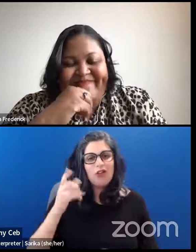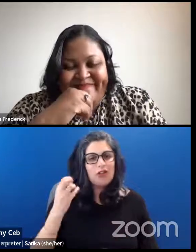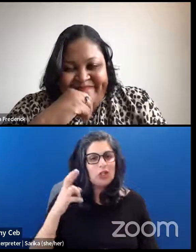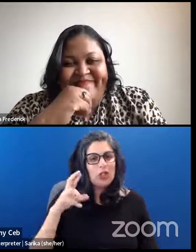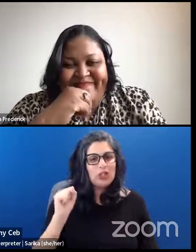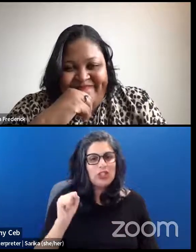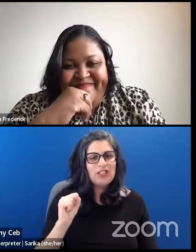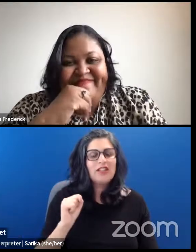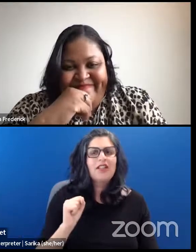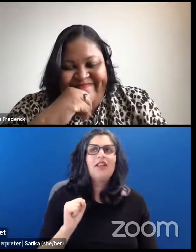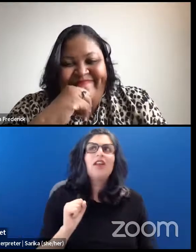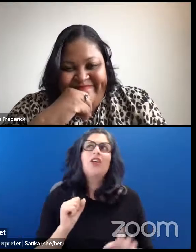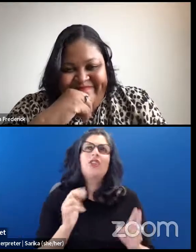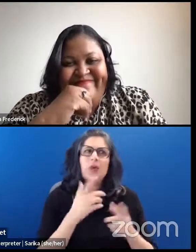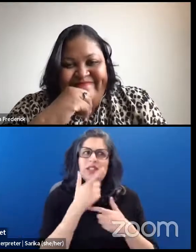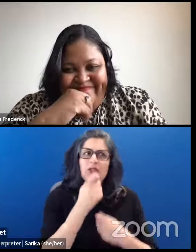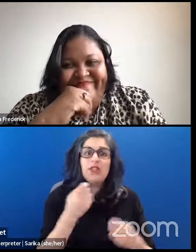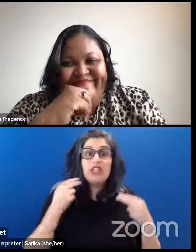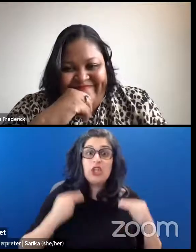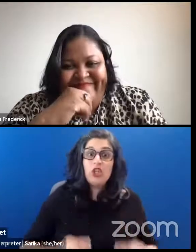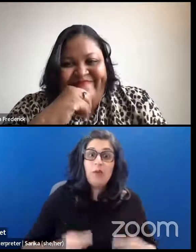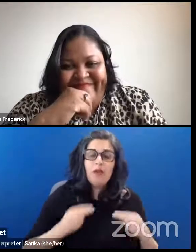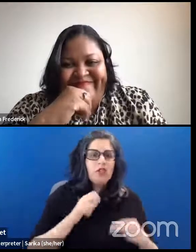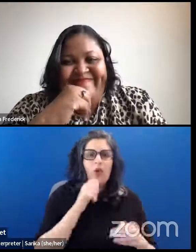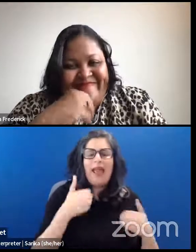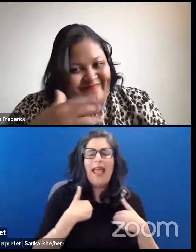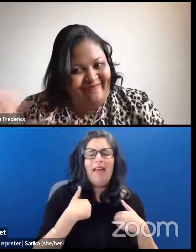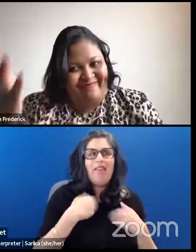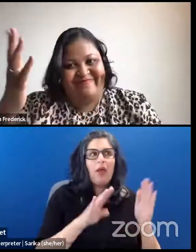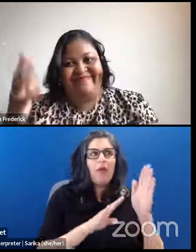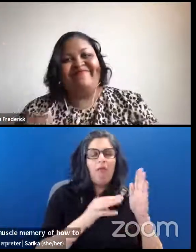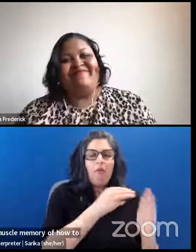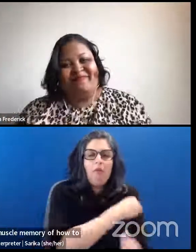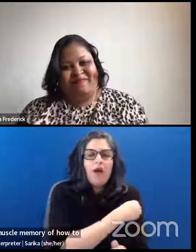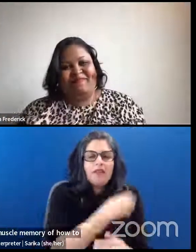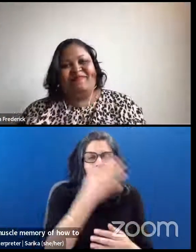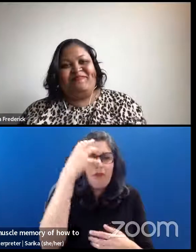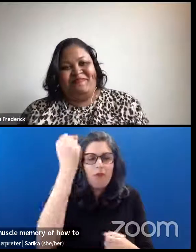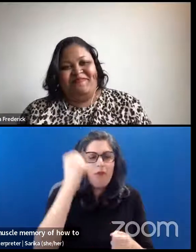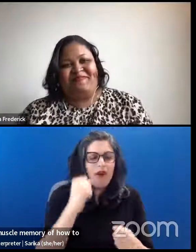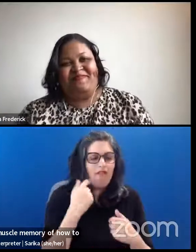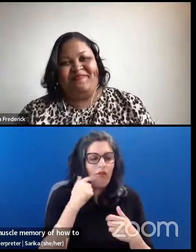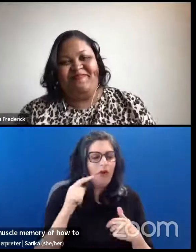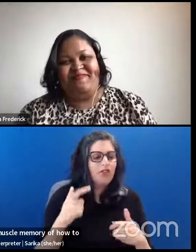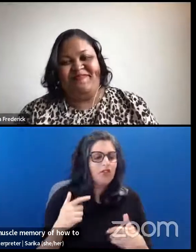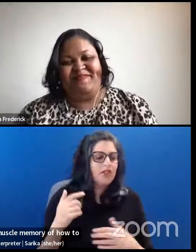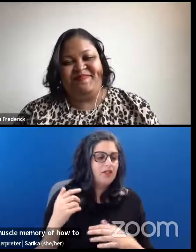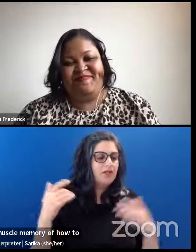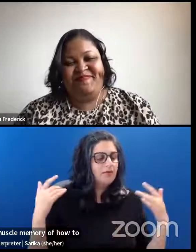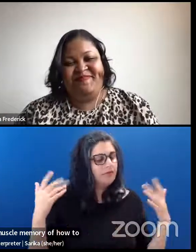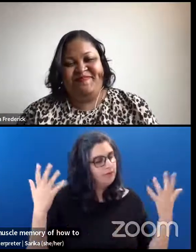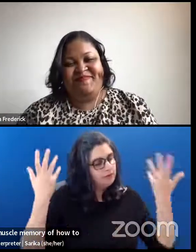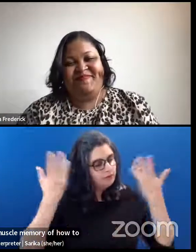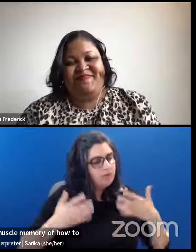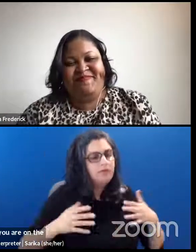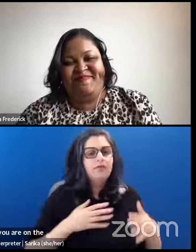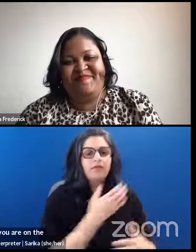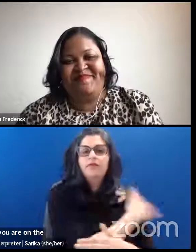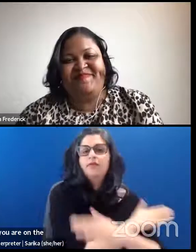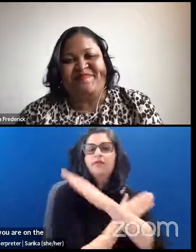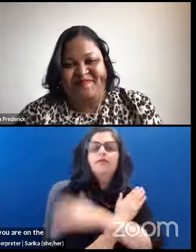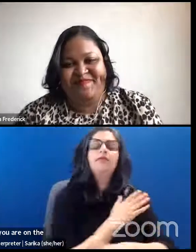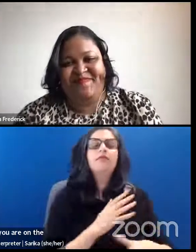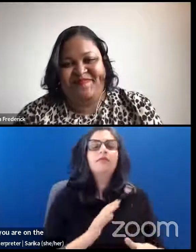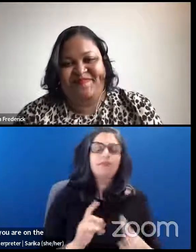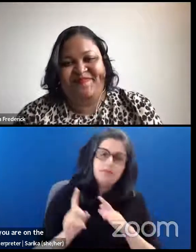of how to shake it off. Zebras, however, you know, if you're on the savannah and you see the, you know, the lion getting ready for lunch,